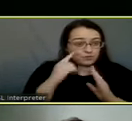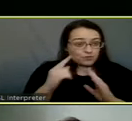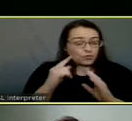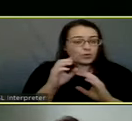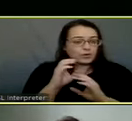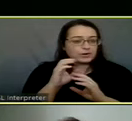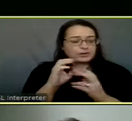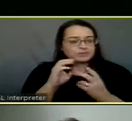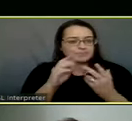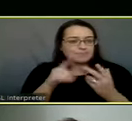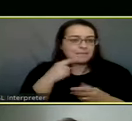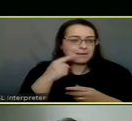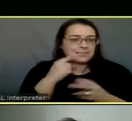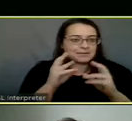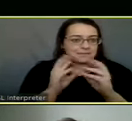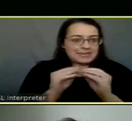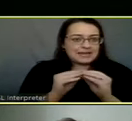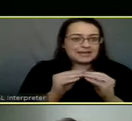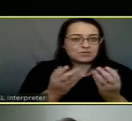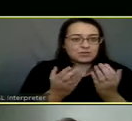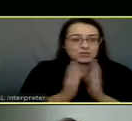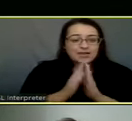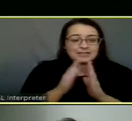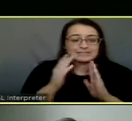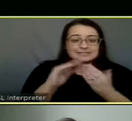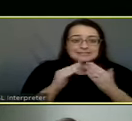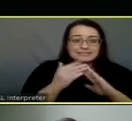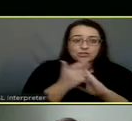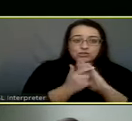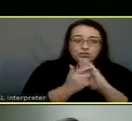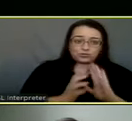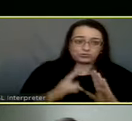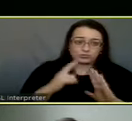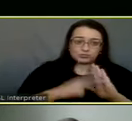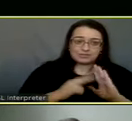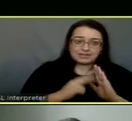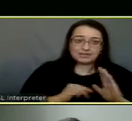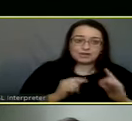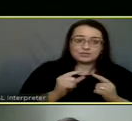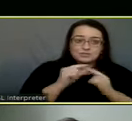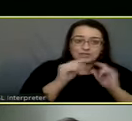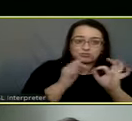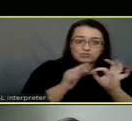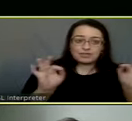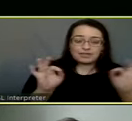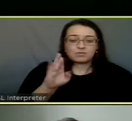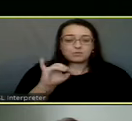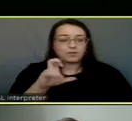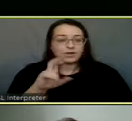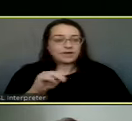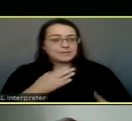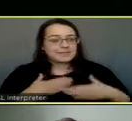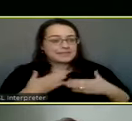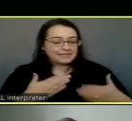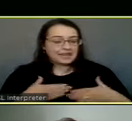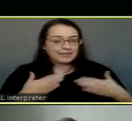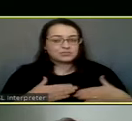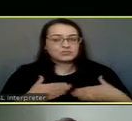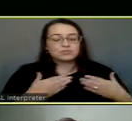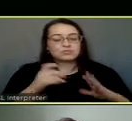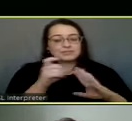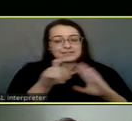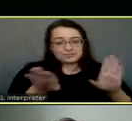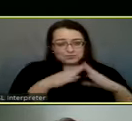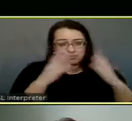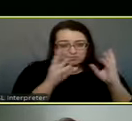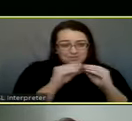-executive session items, and I would request the city attorney to read our special language. I'm glad to, Mayor. Pursuit of Protects of